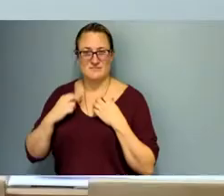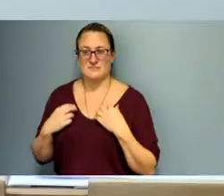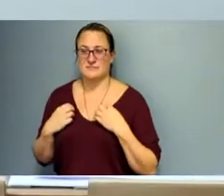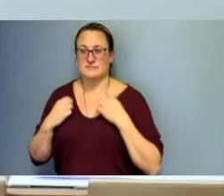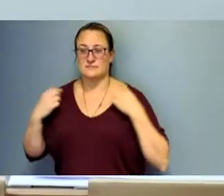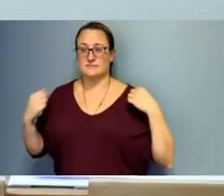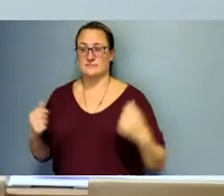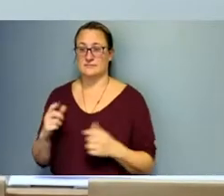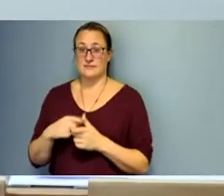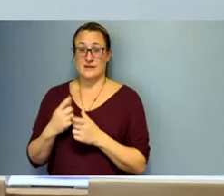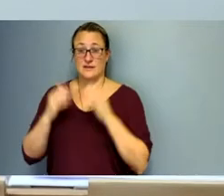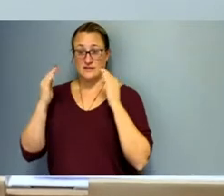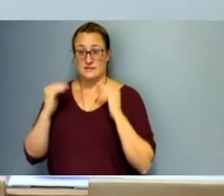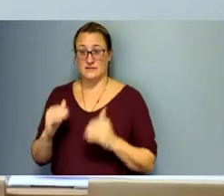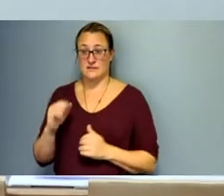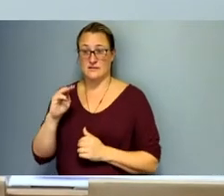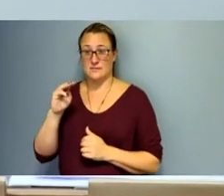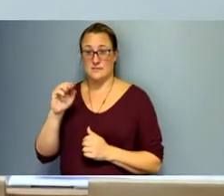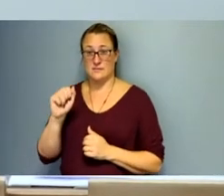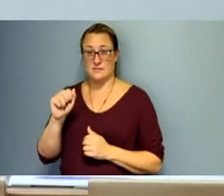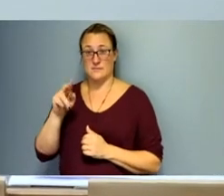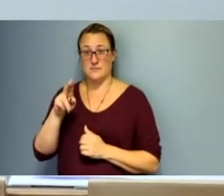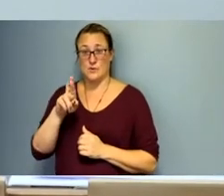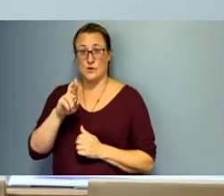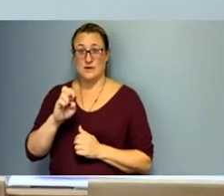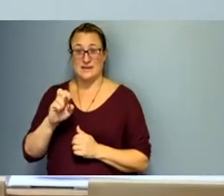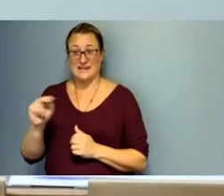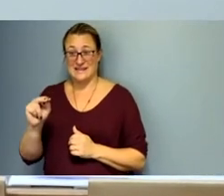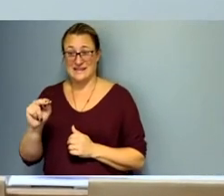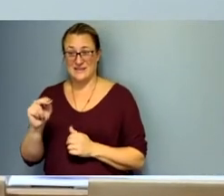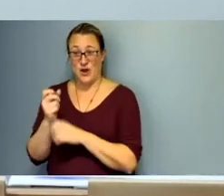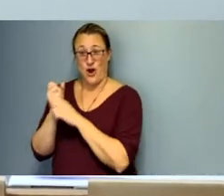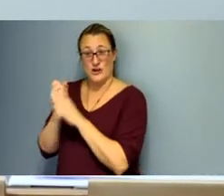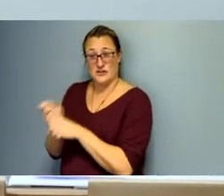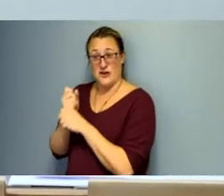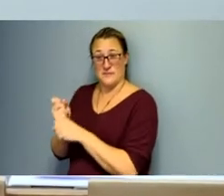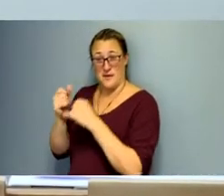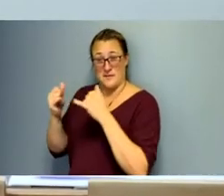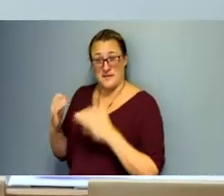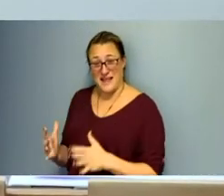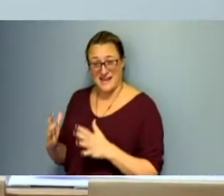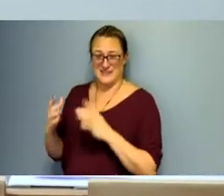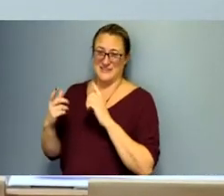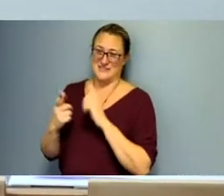And then Maureen, our great softball player from the Commission Impossible.